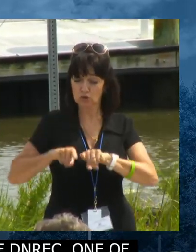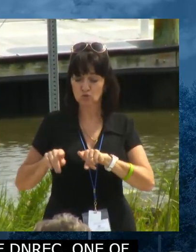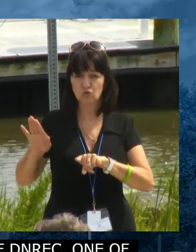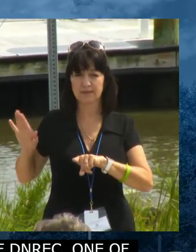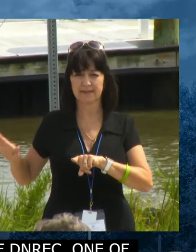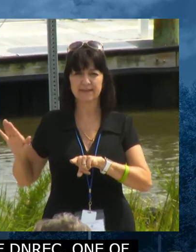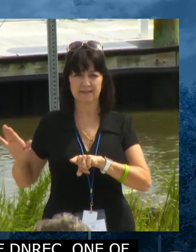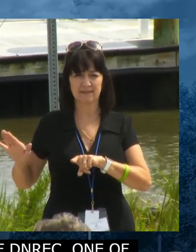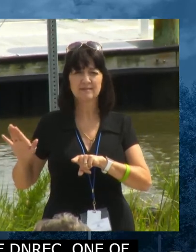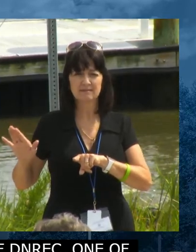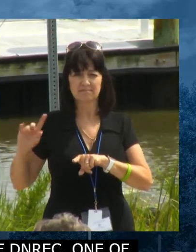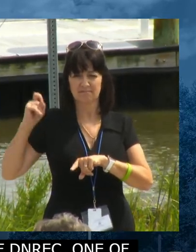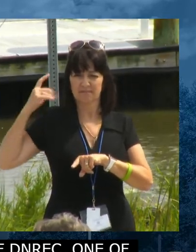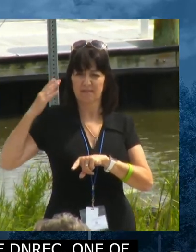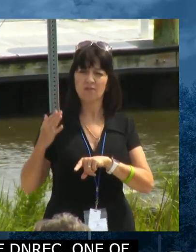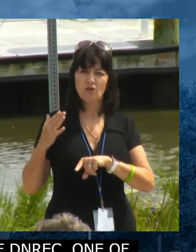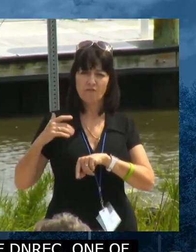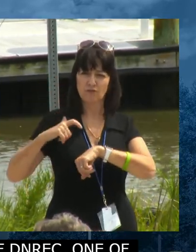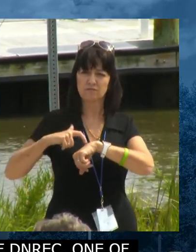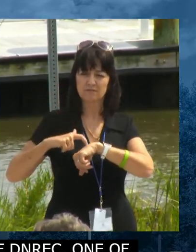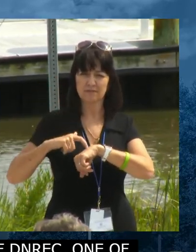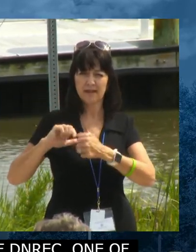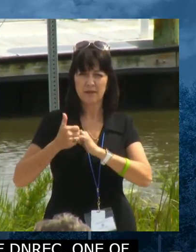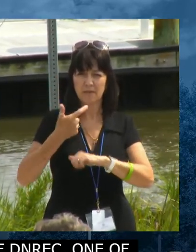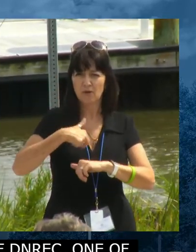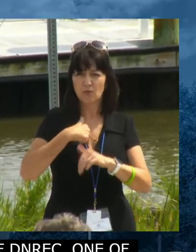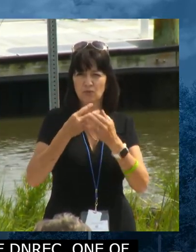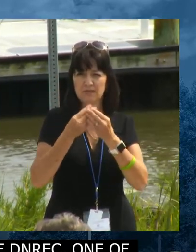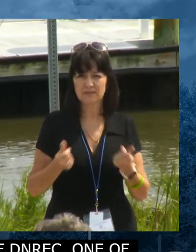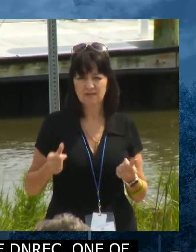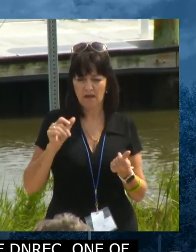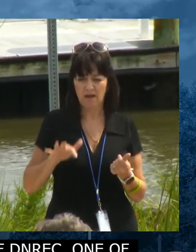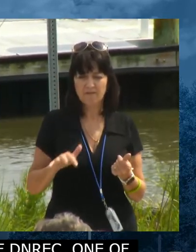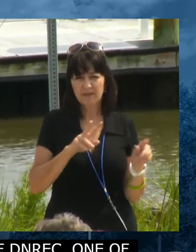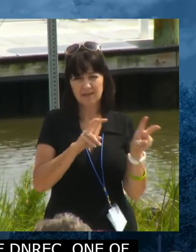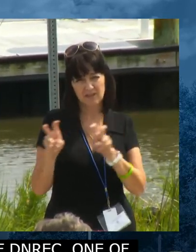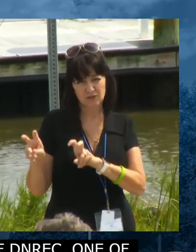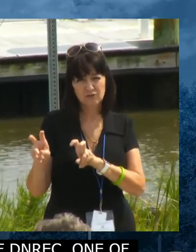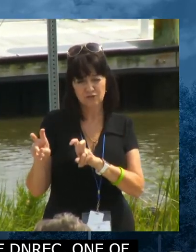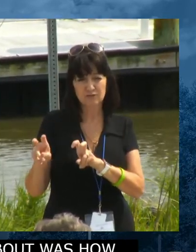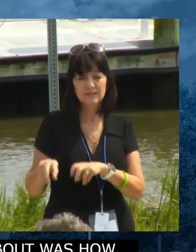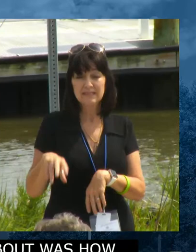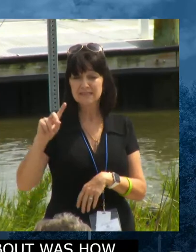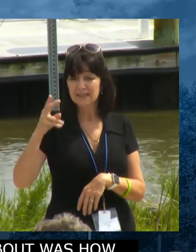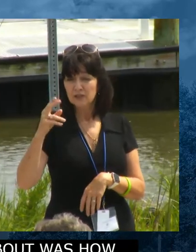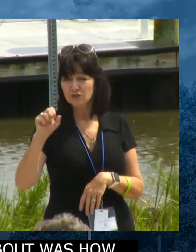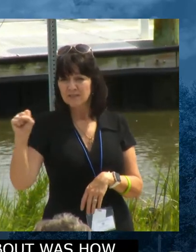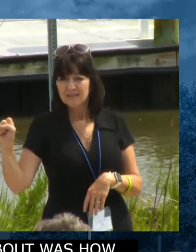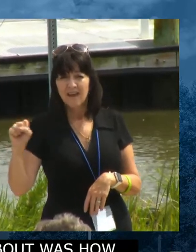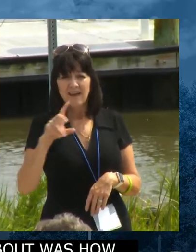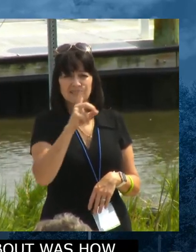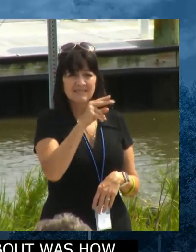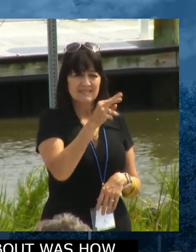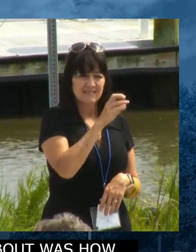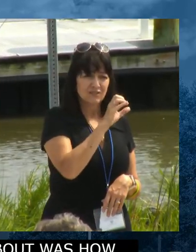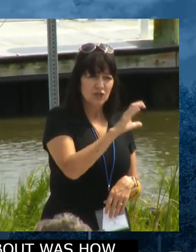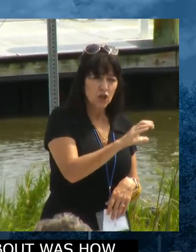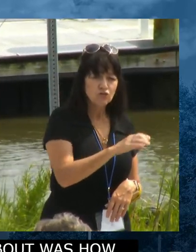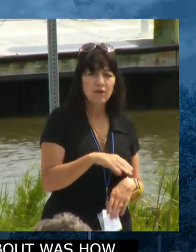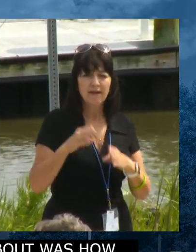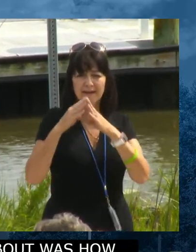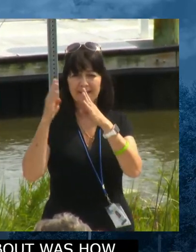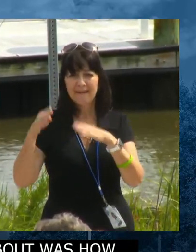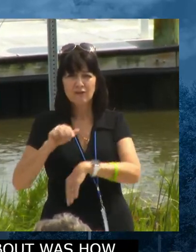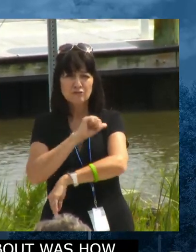And between a collaboration with with DENREC, DHSS and the Housing Authority, we started back in 2018,